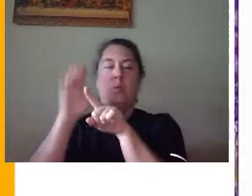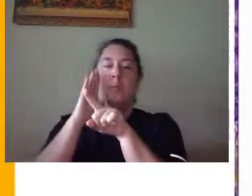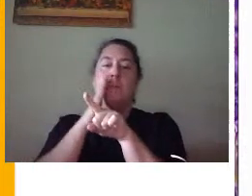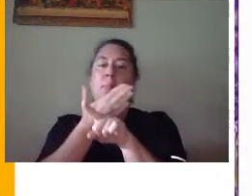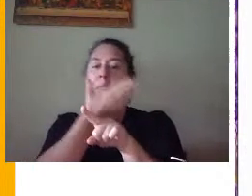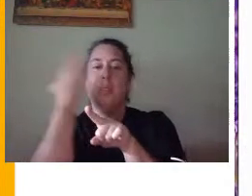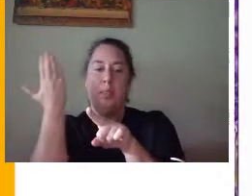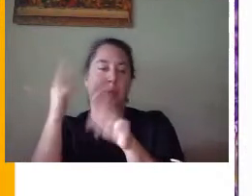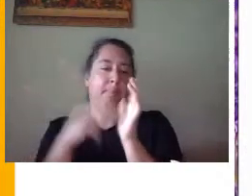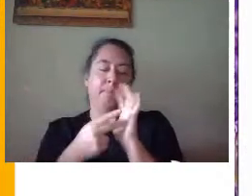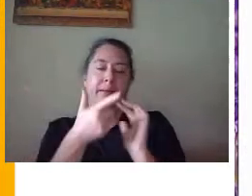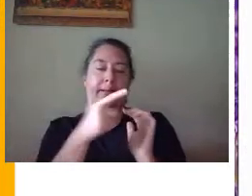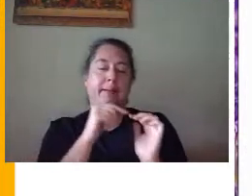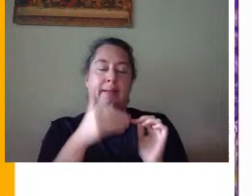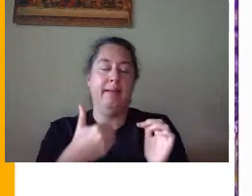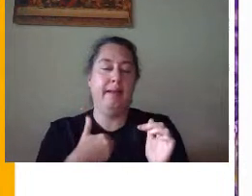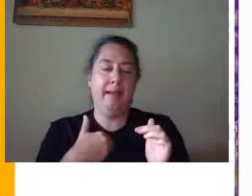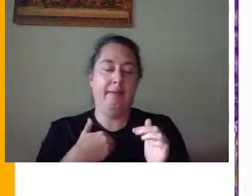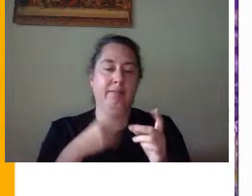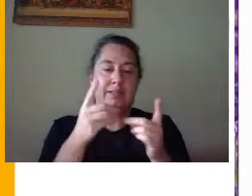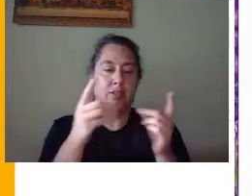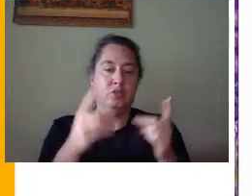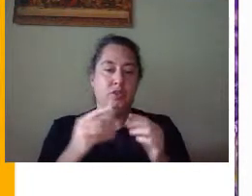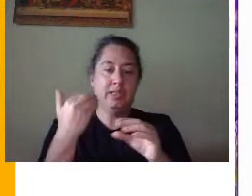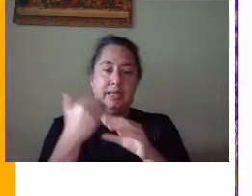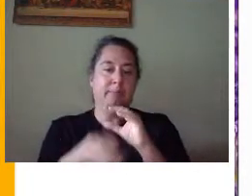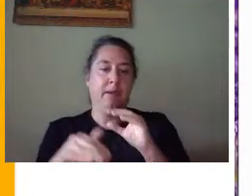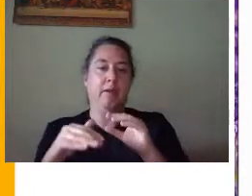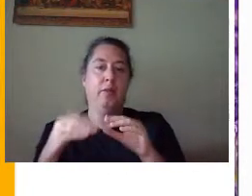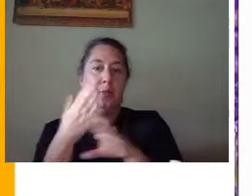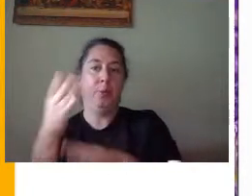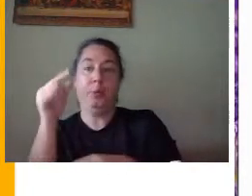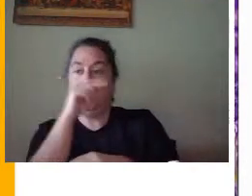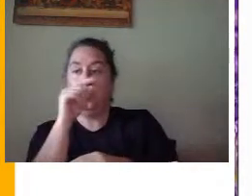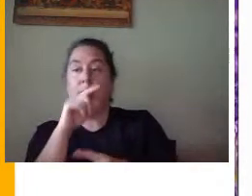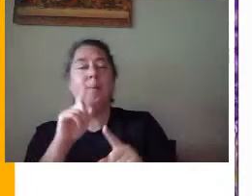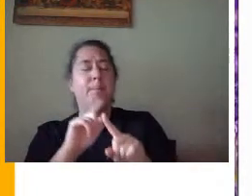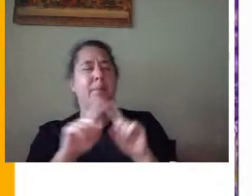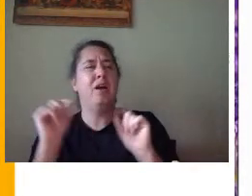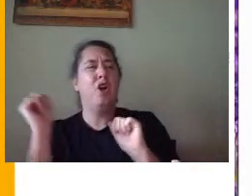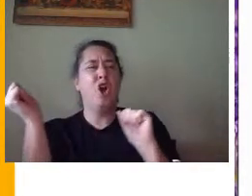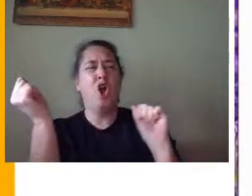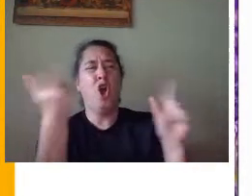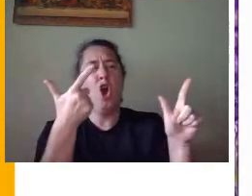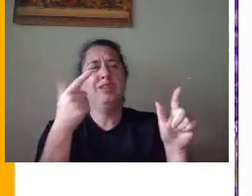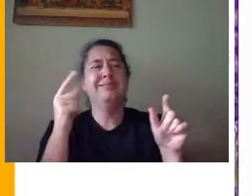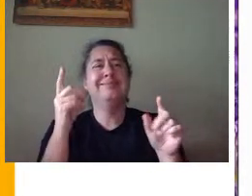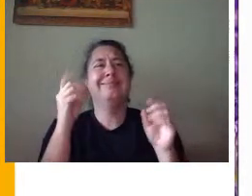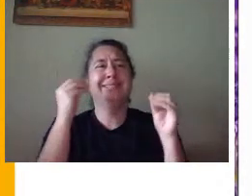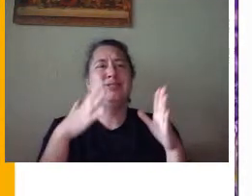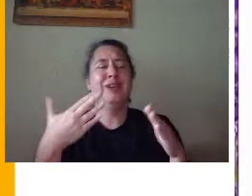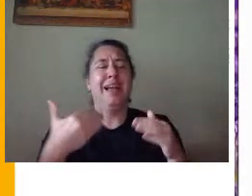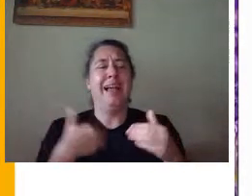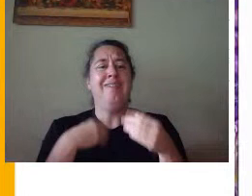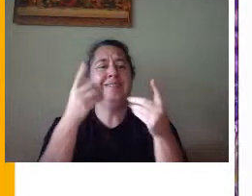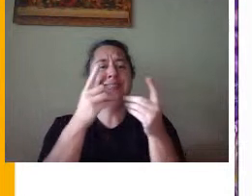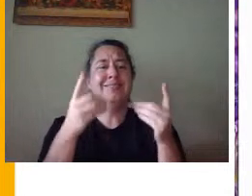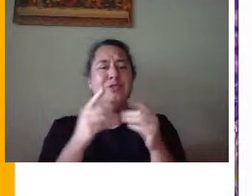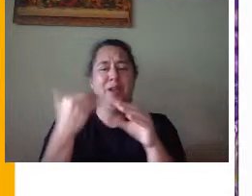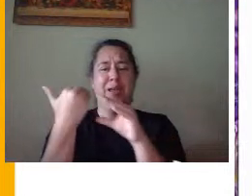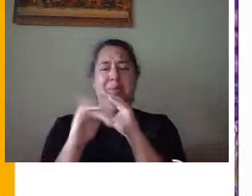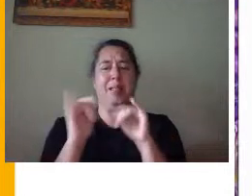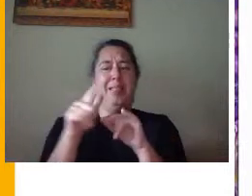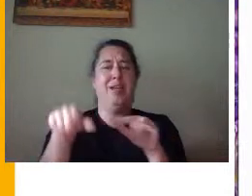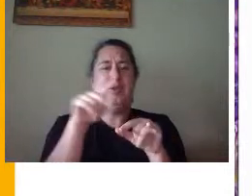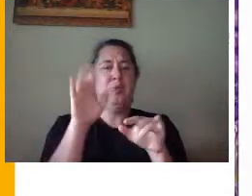But you know what? Teachers have an email address. So if you can't email them through Google classroom, they have another district email that they're going